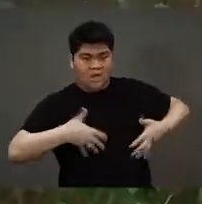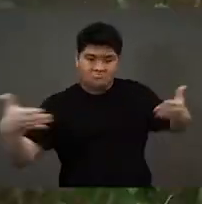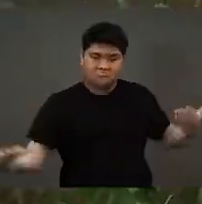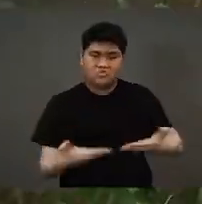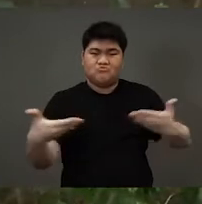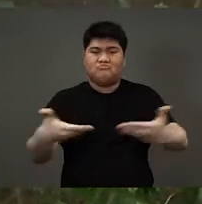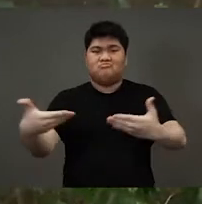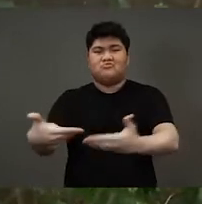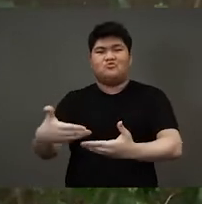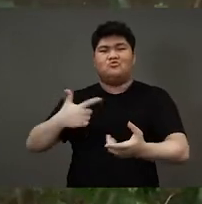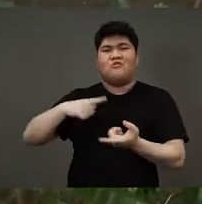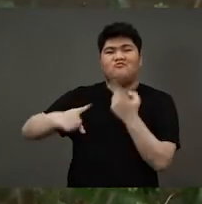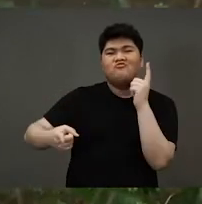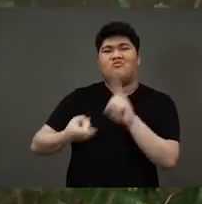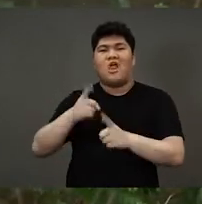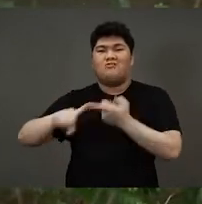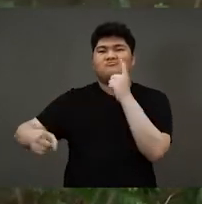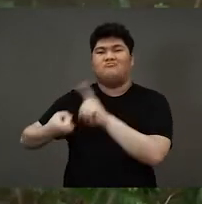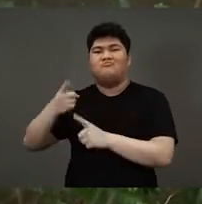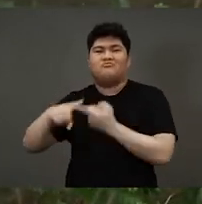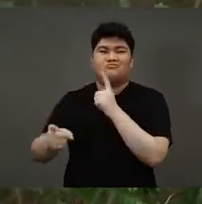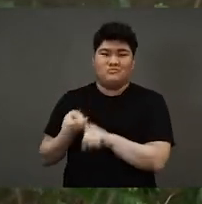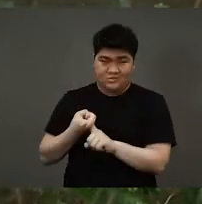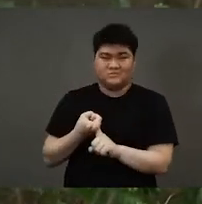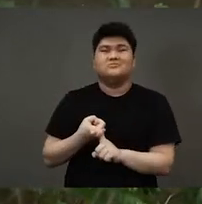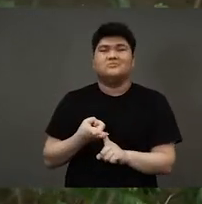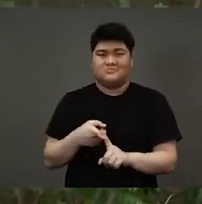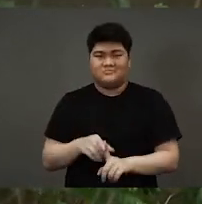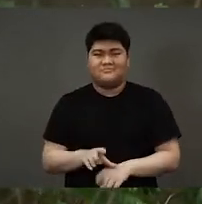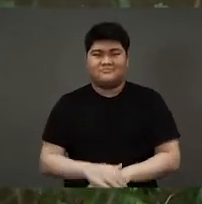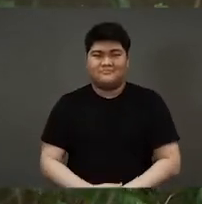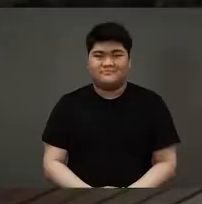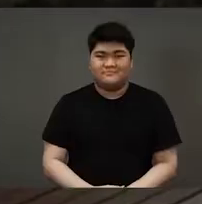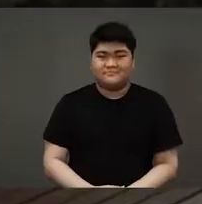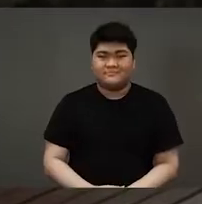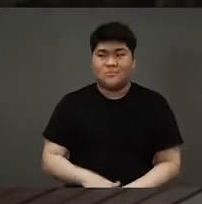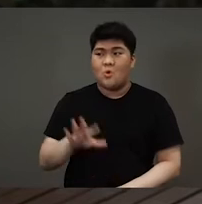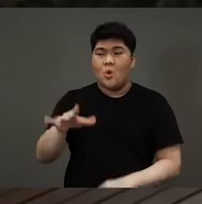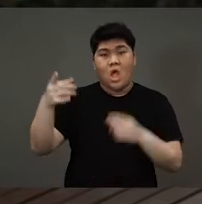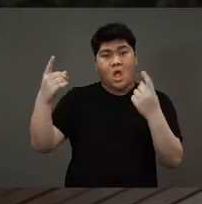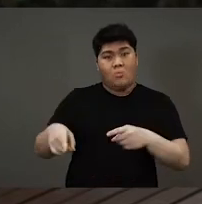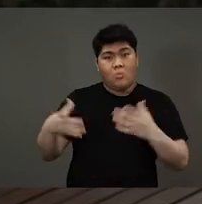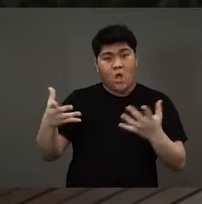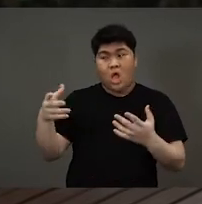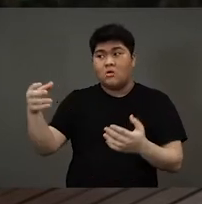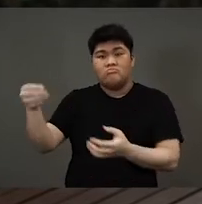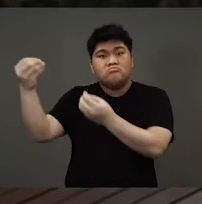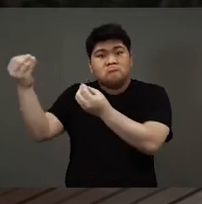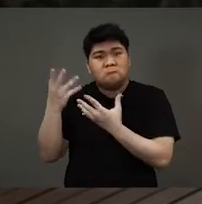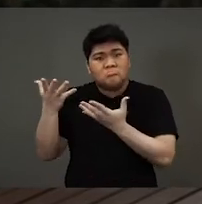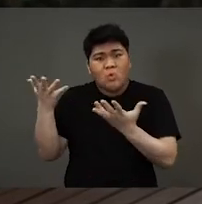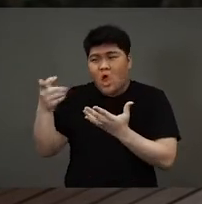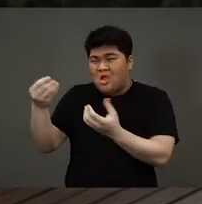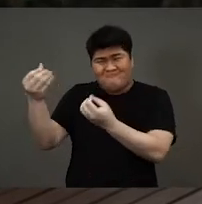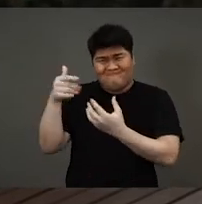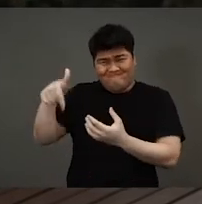creatures. Monkey had more and more friends from that day onwards. One day, monkey, he heard some news.